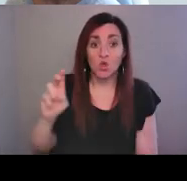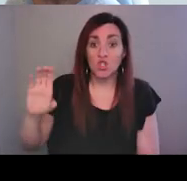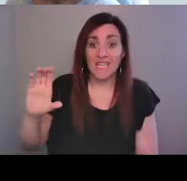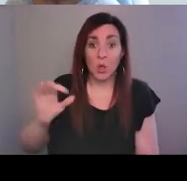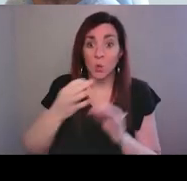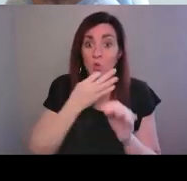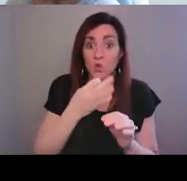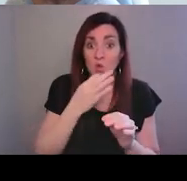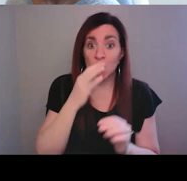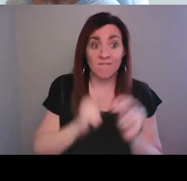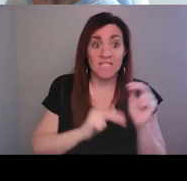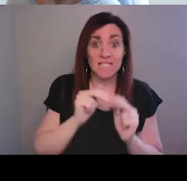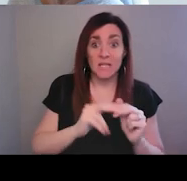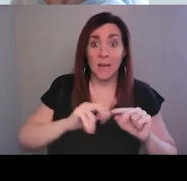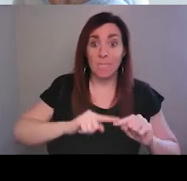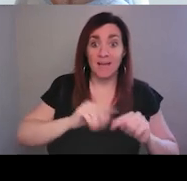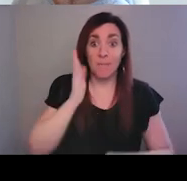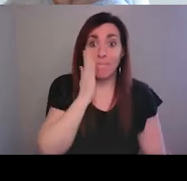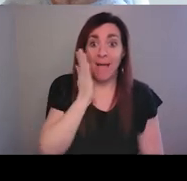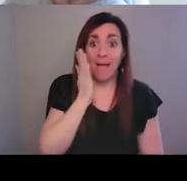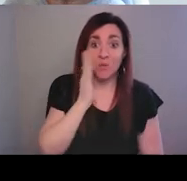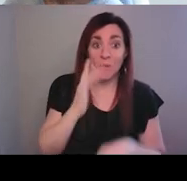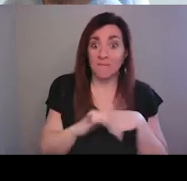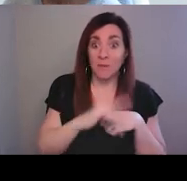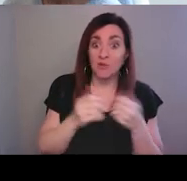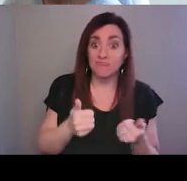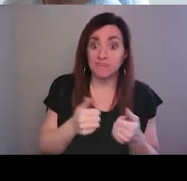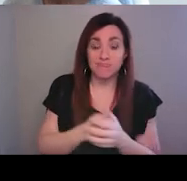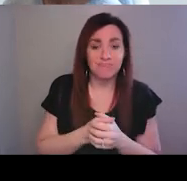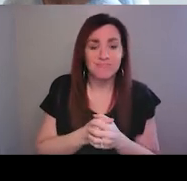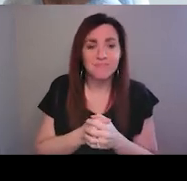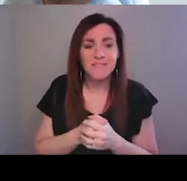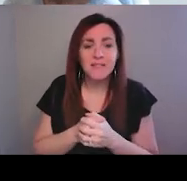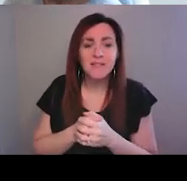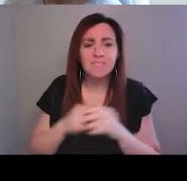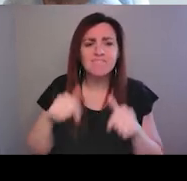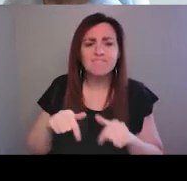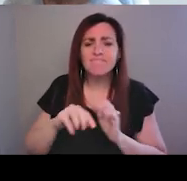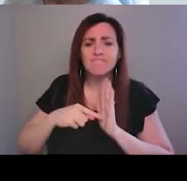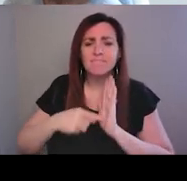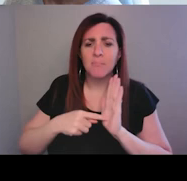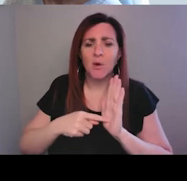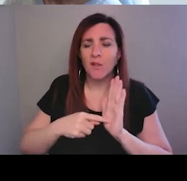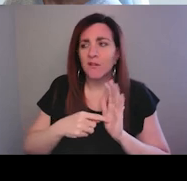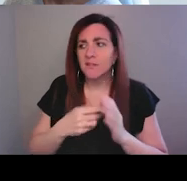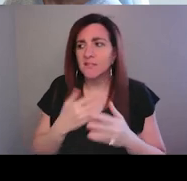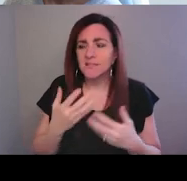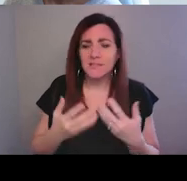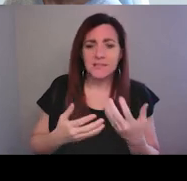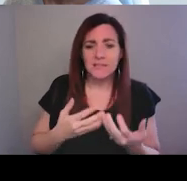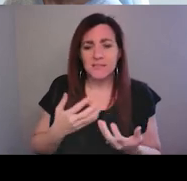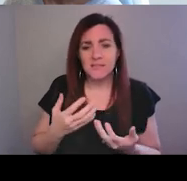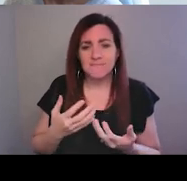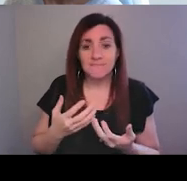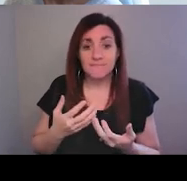facility-based beds. And we, it, this, this model was basically